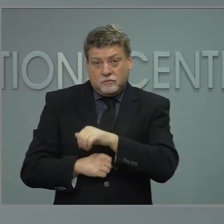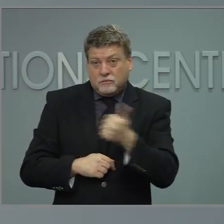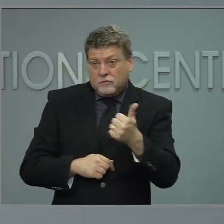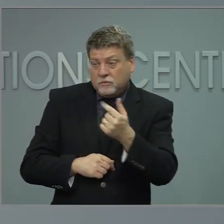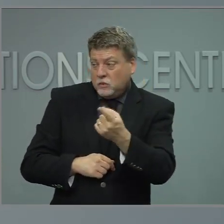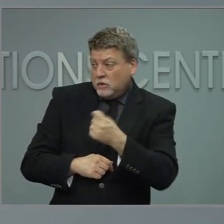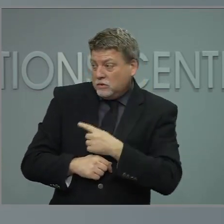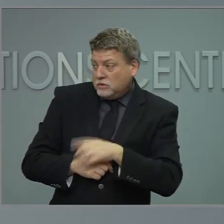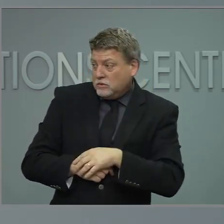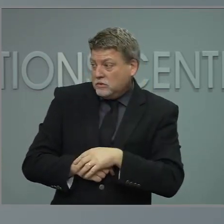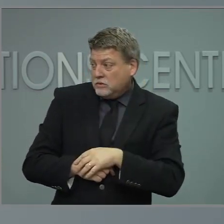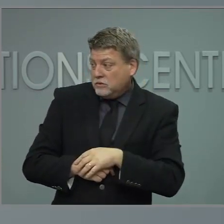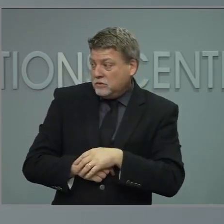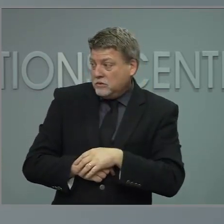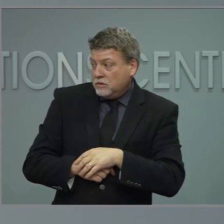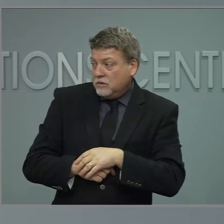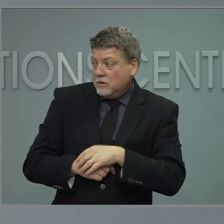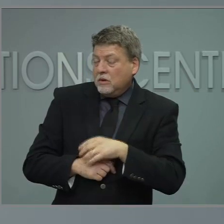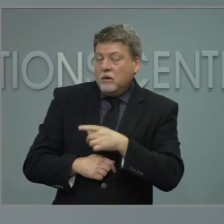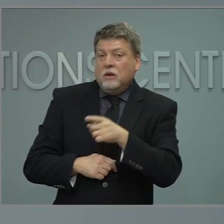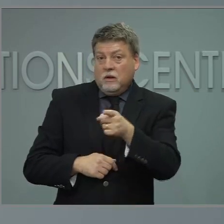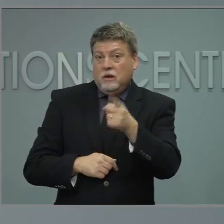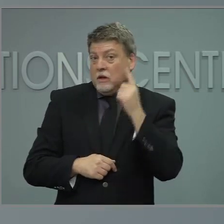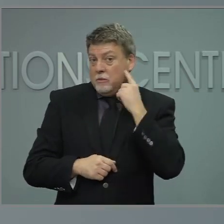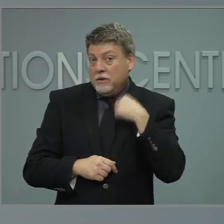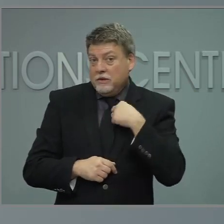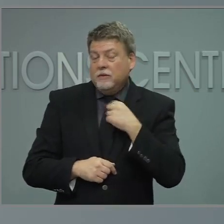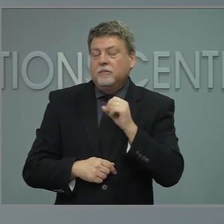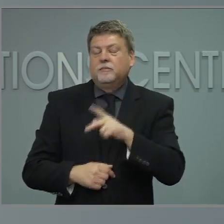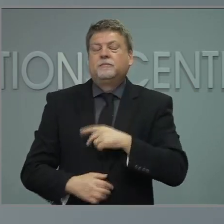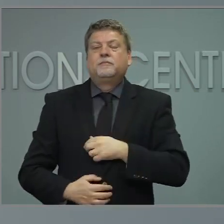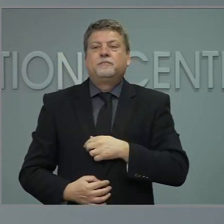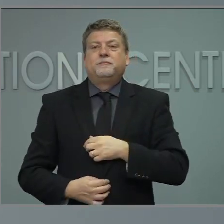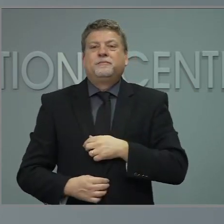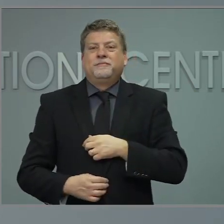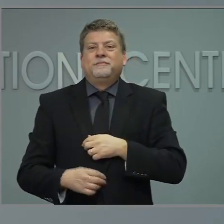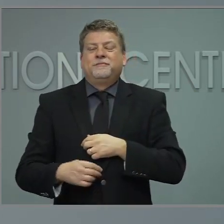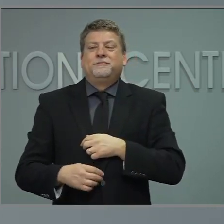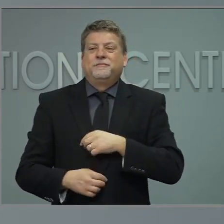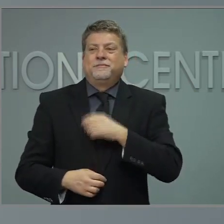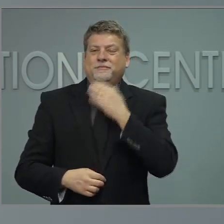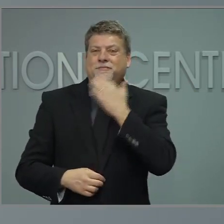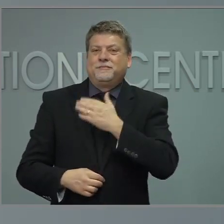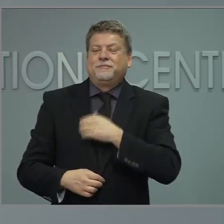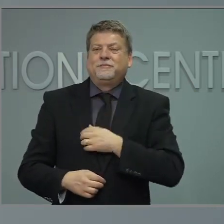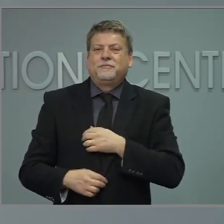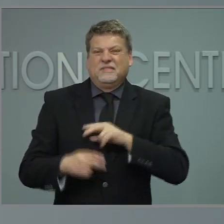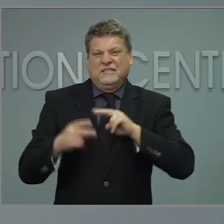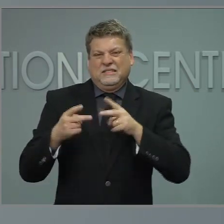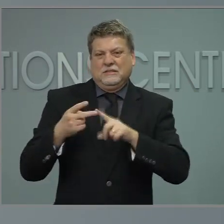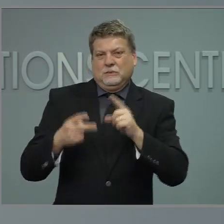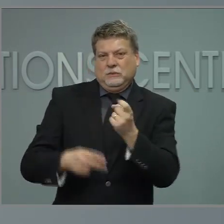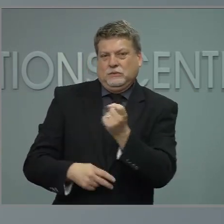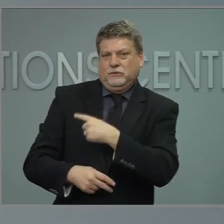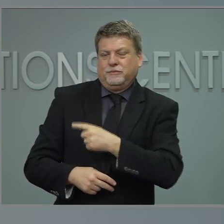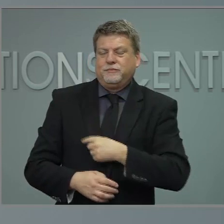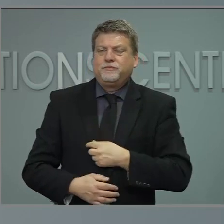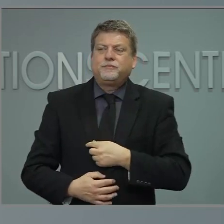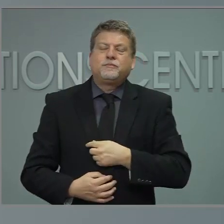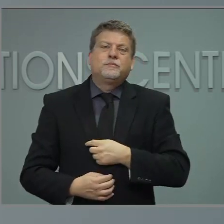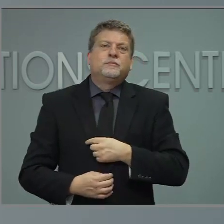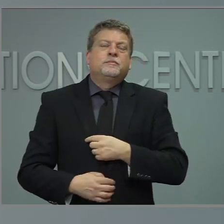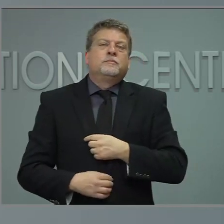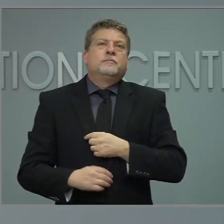Hi, Governor. Can you still hear me there? Yes. Yeah, I can now. Appreciate it. Thank you. I'm just curious.